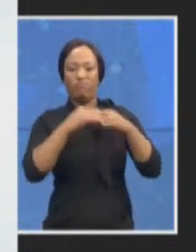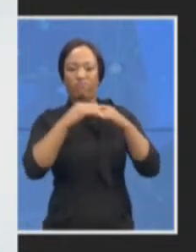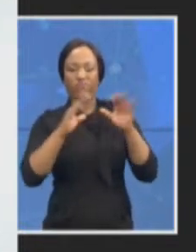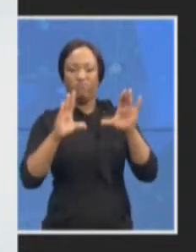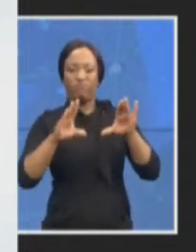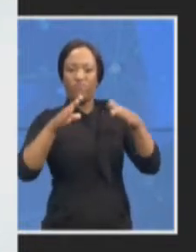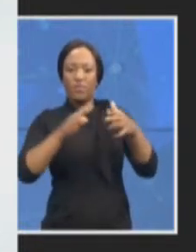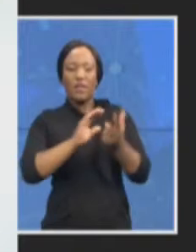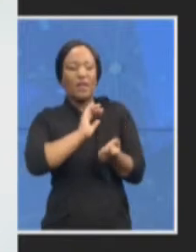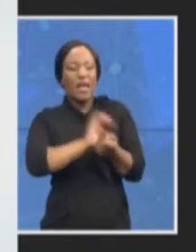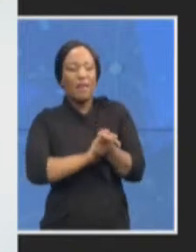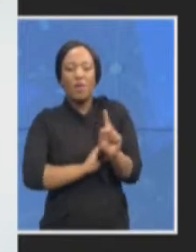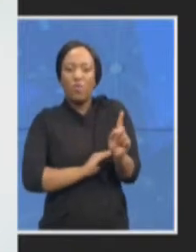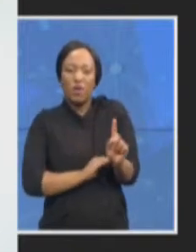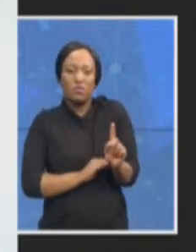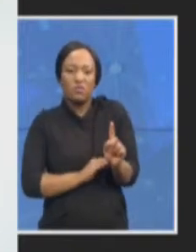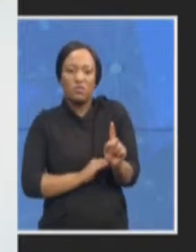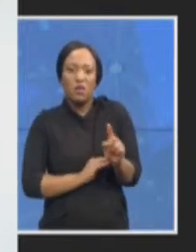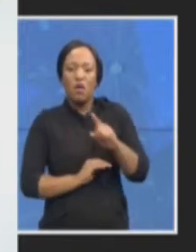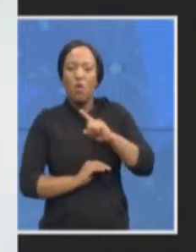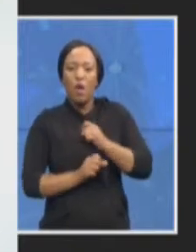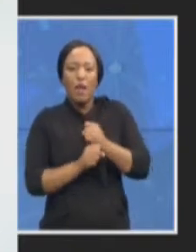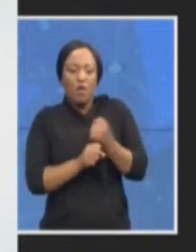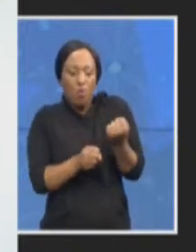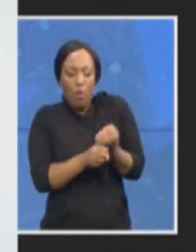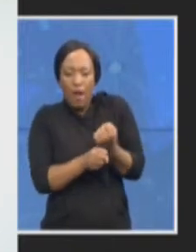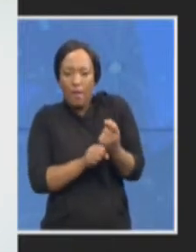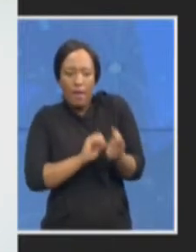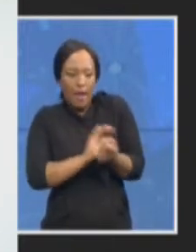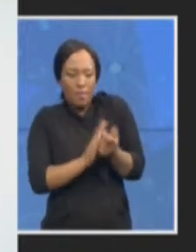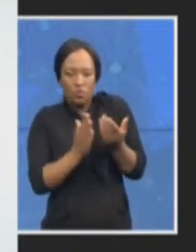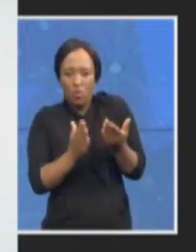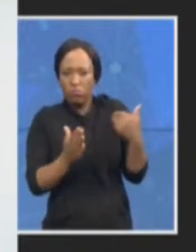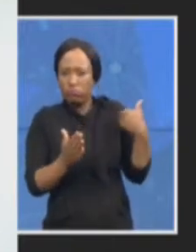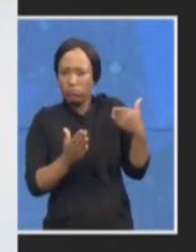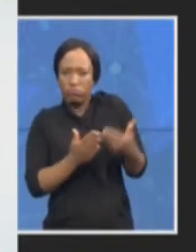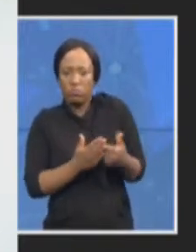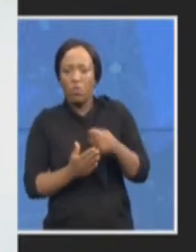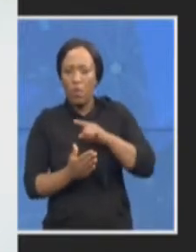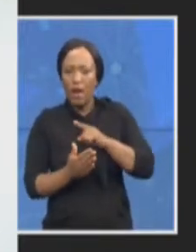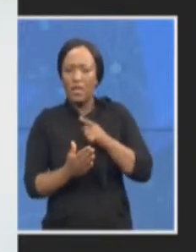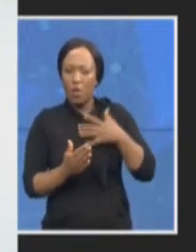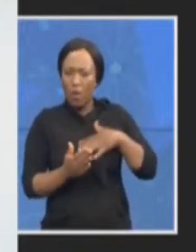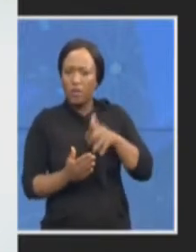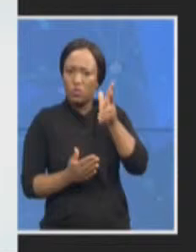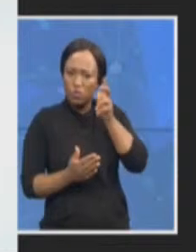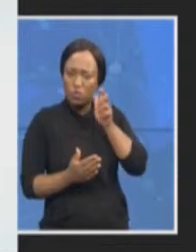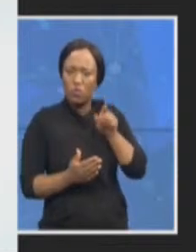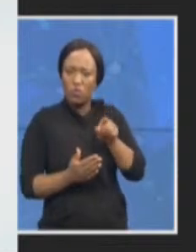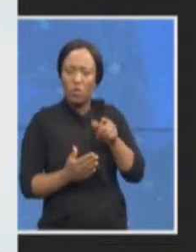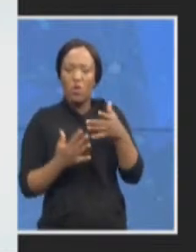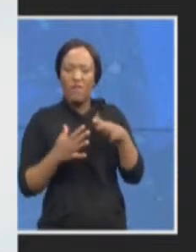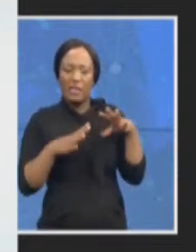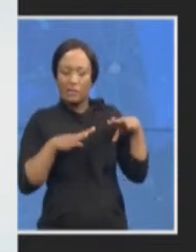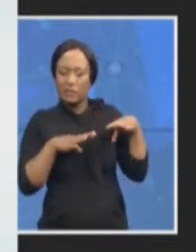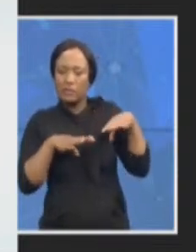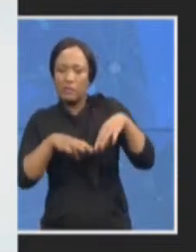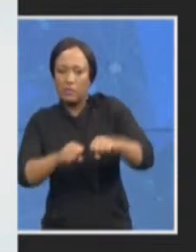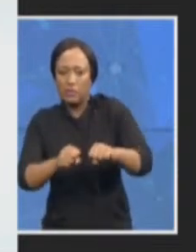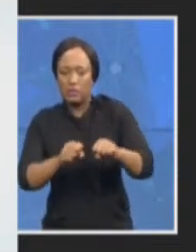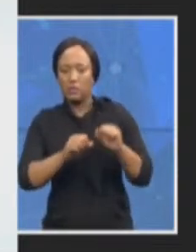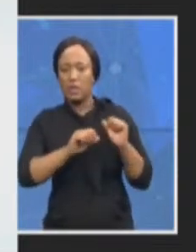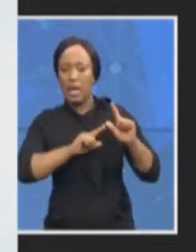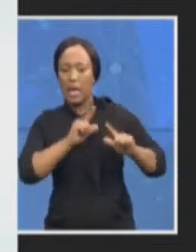place the way it should and so we inherited that legacy so what have we done we have reorganized